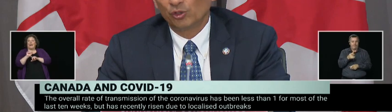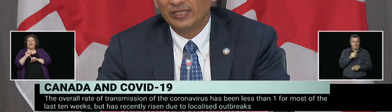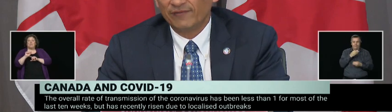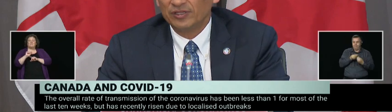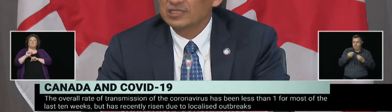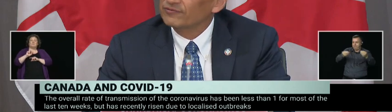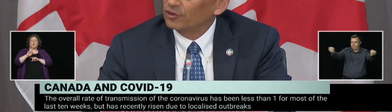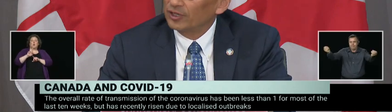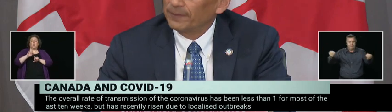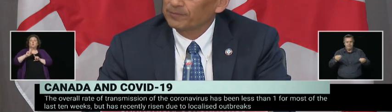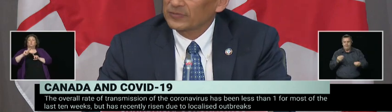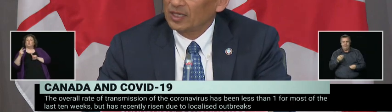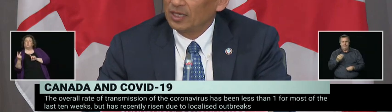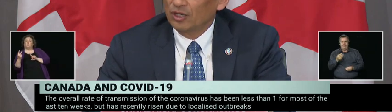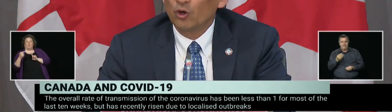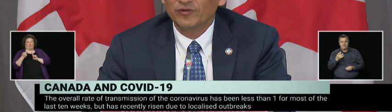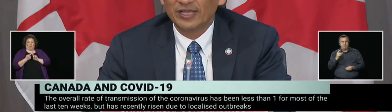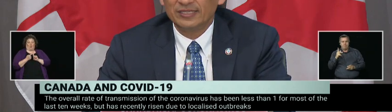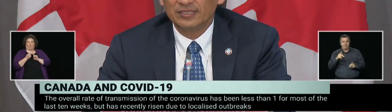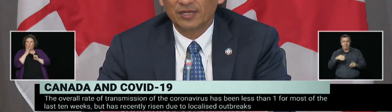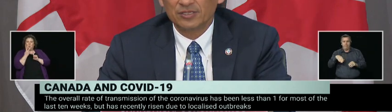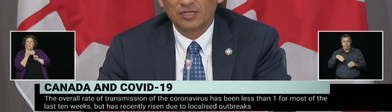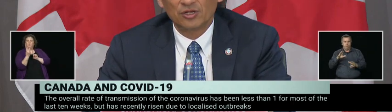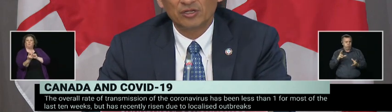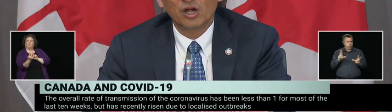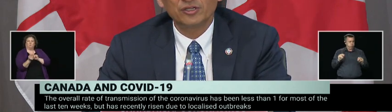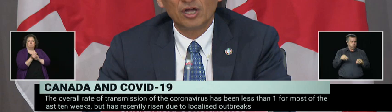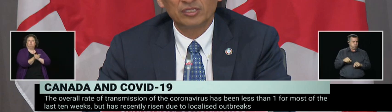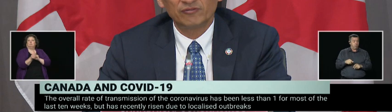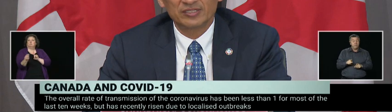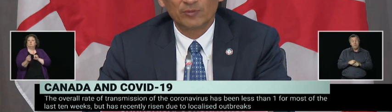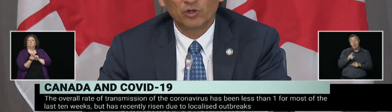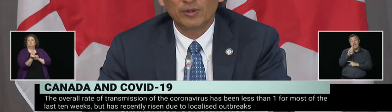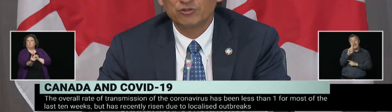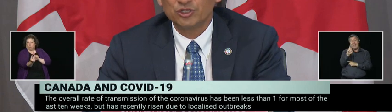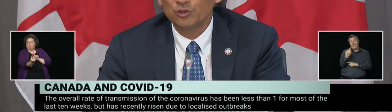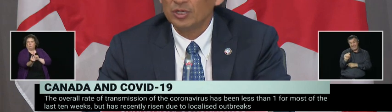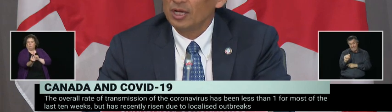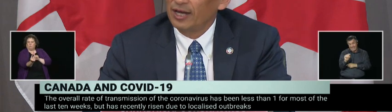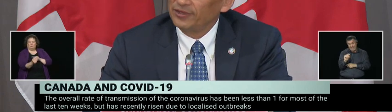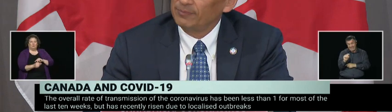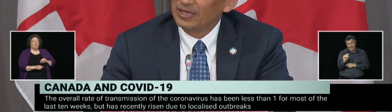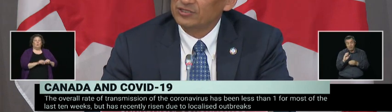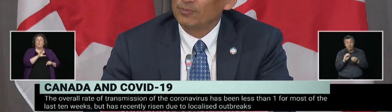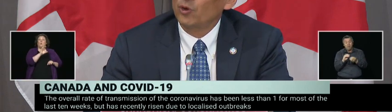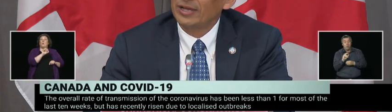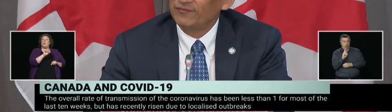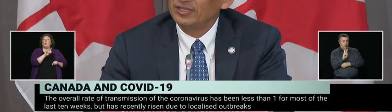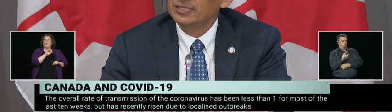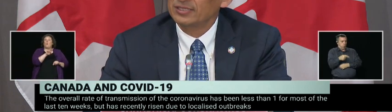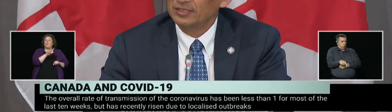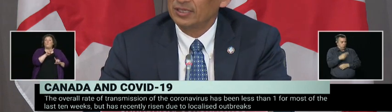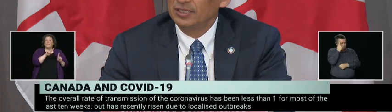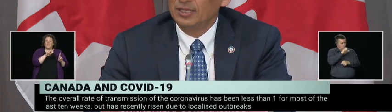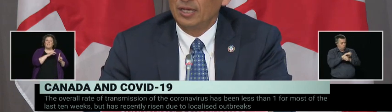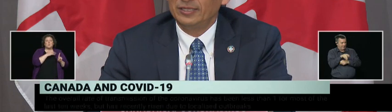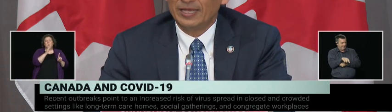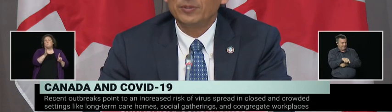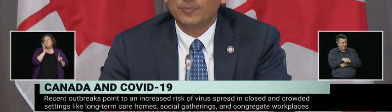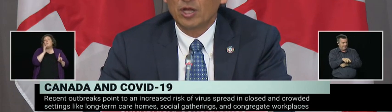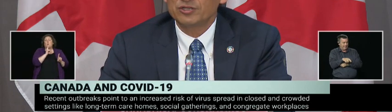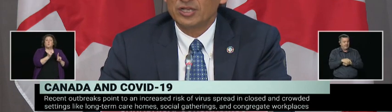The early evidence for COVID-19, I saw an R-naught of somewhere about 2. I think based on more evidence and